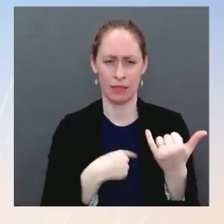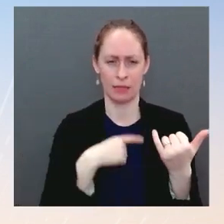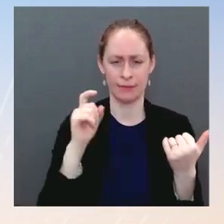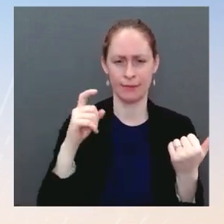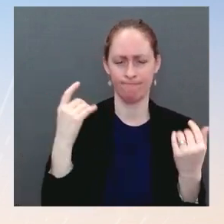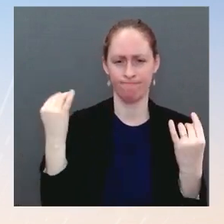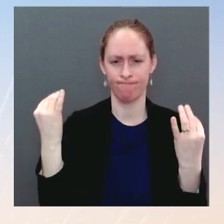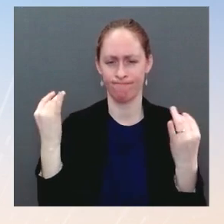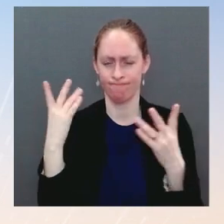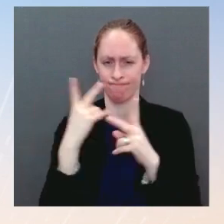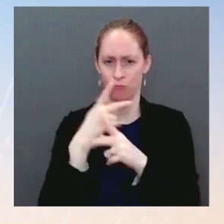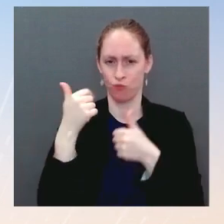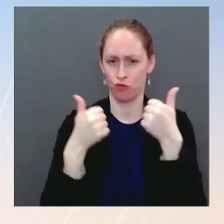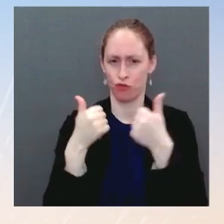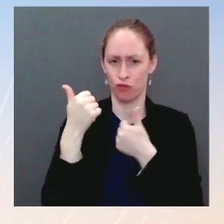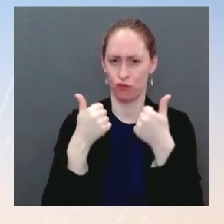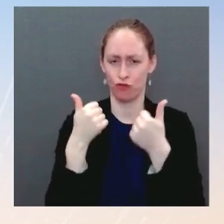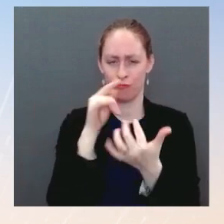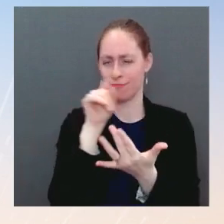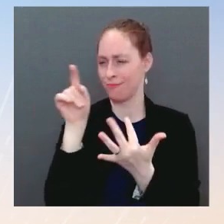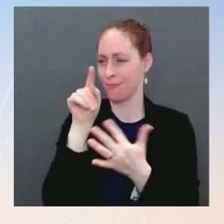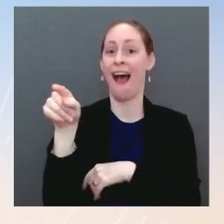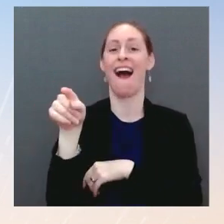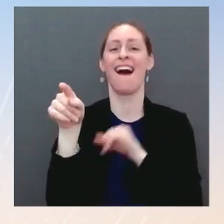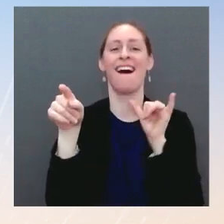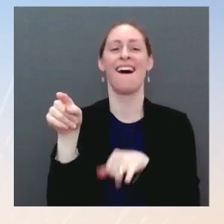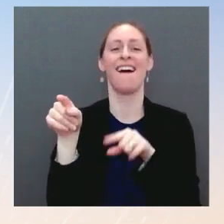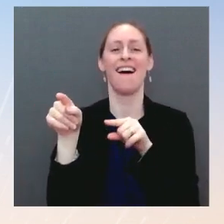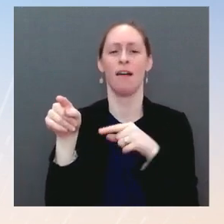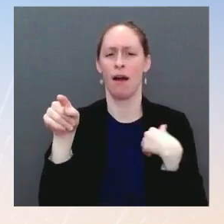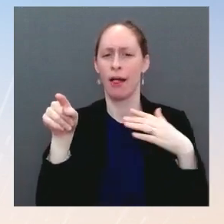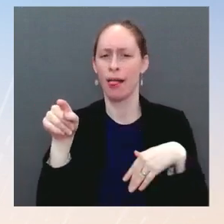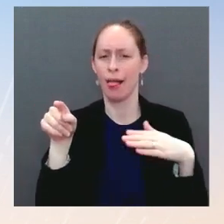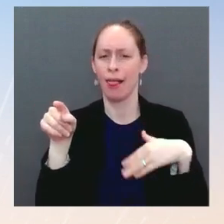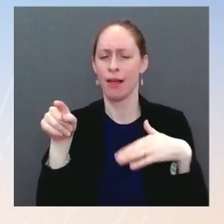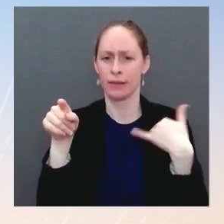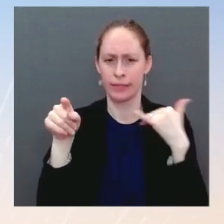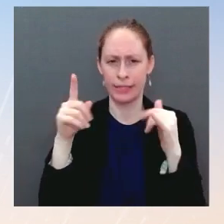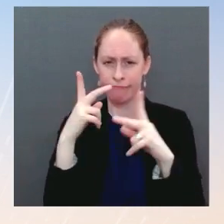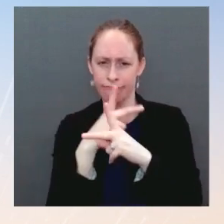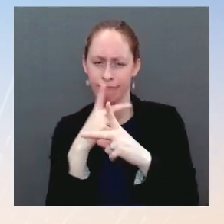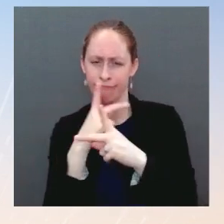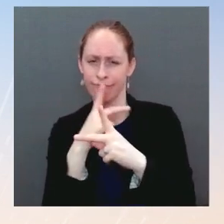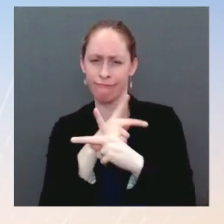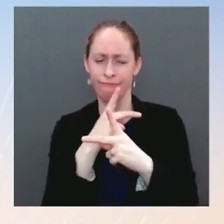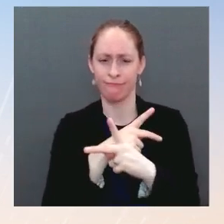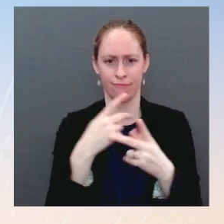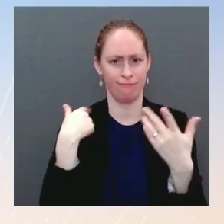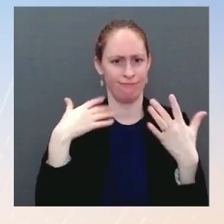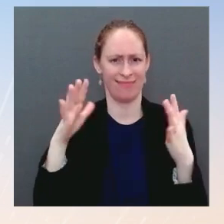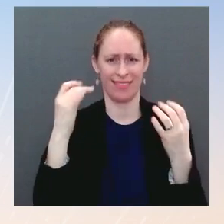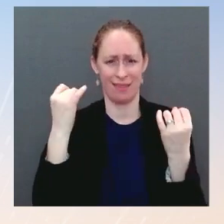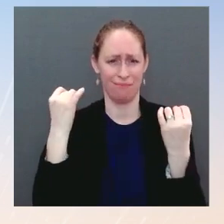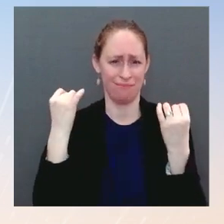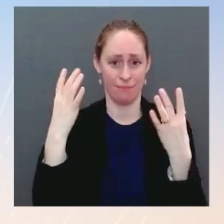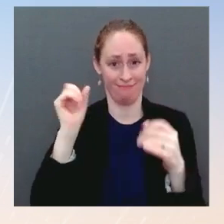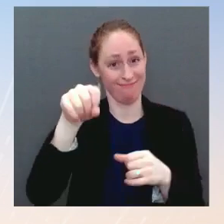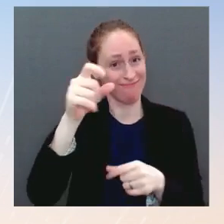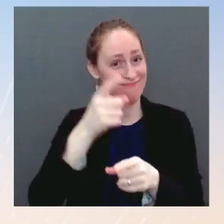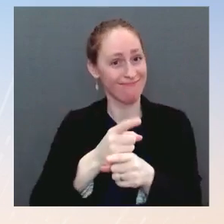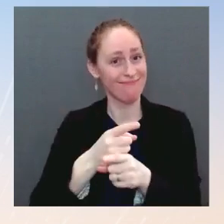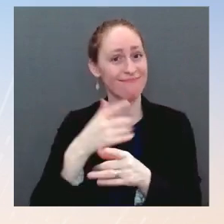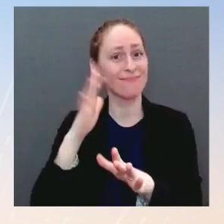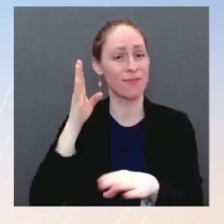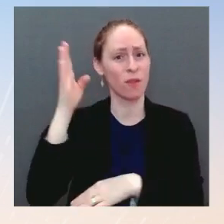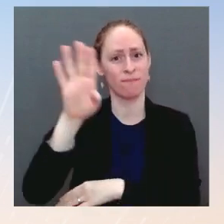eminently qualified nominees for judges that have been confirmed — 42, I believe, is the correct number — historic number